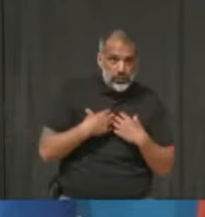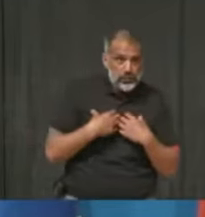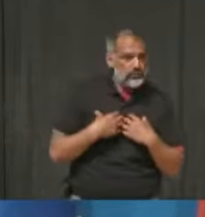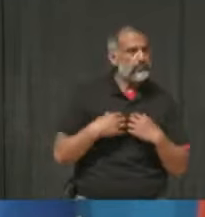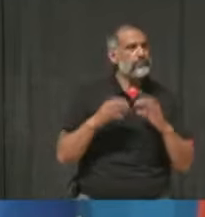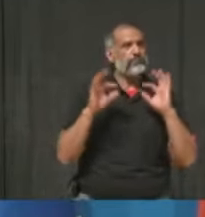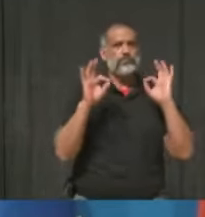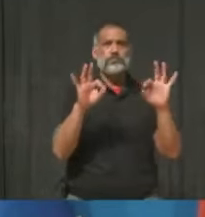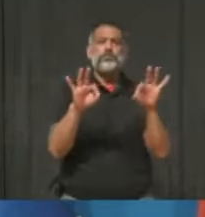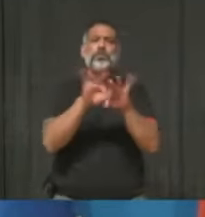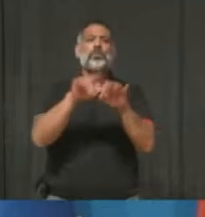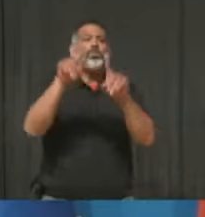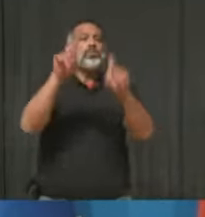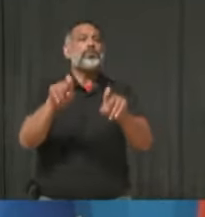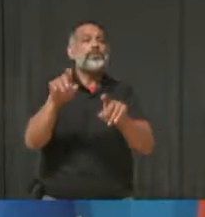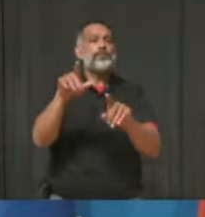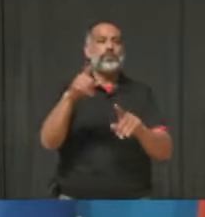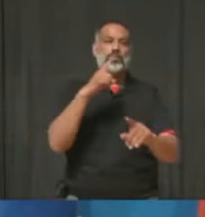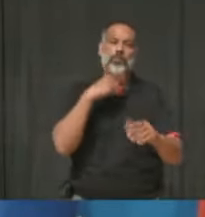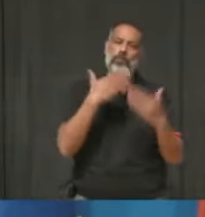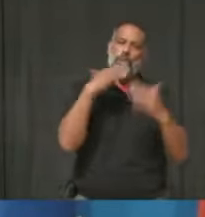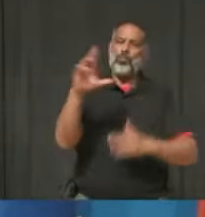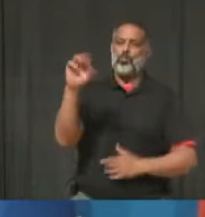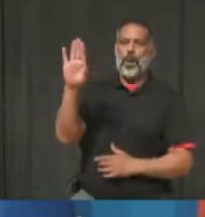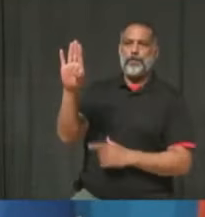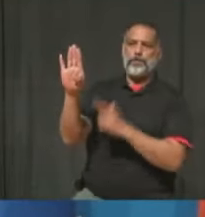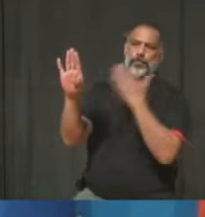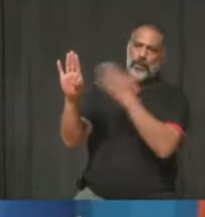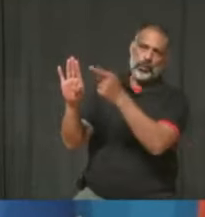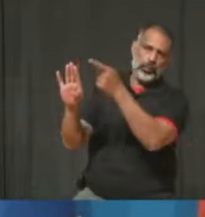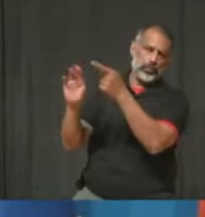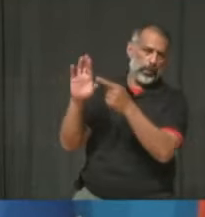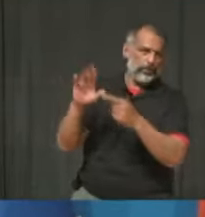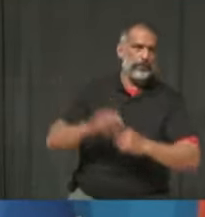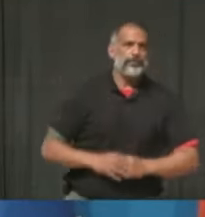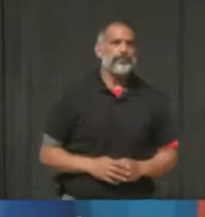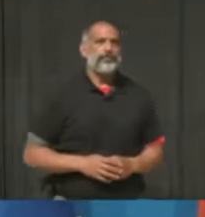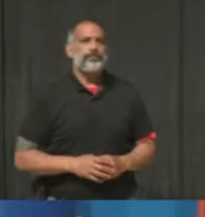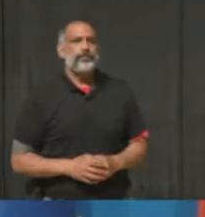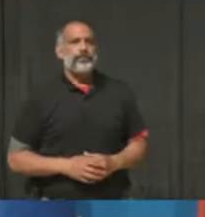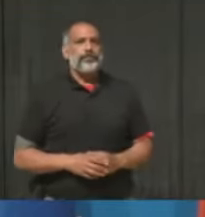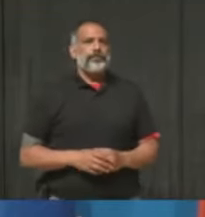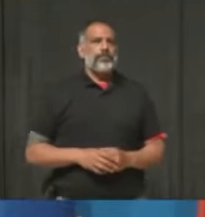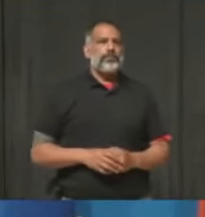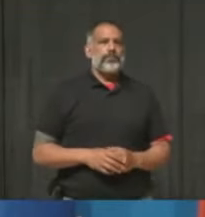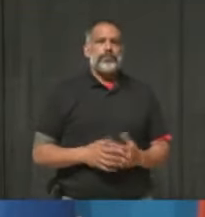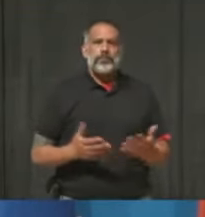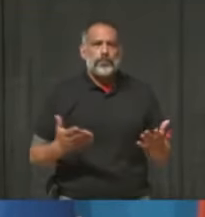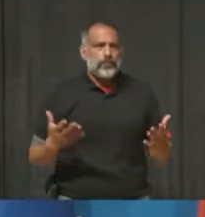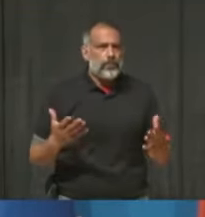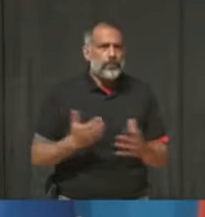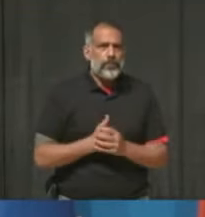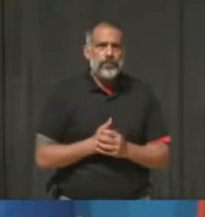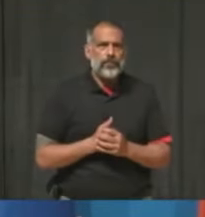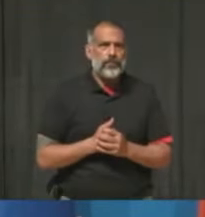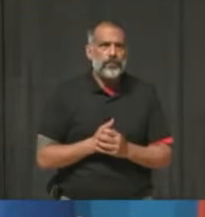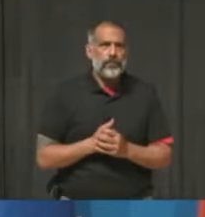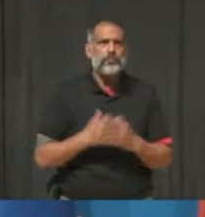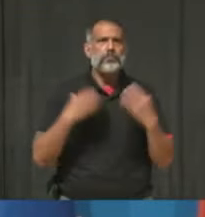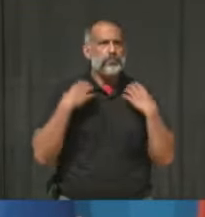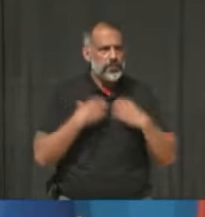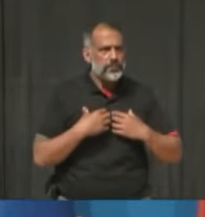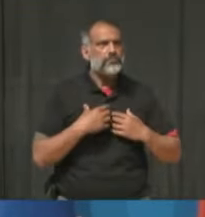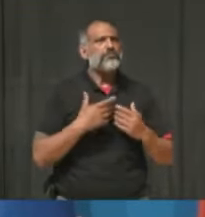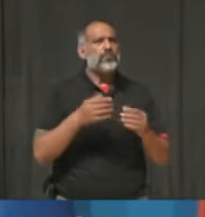city, but the entire recruitment policy isn't yours alone to handle. Where, I suppose, you come into it more is in the mayor's office itself,